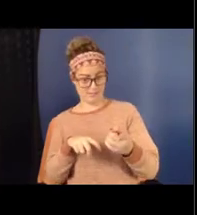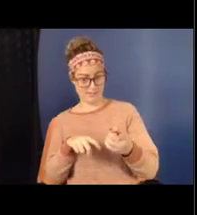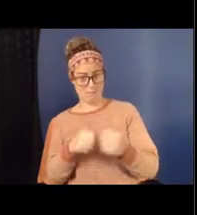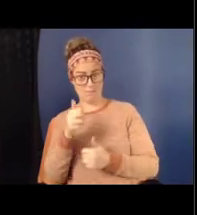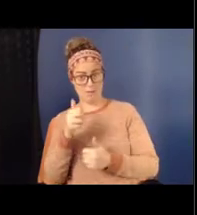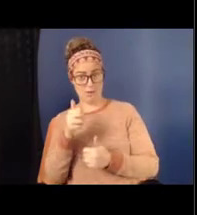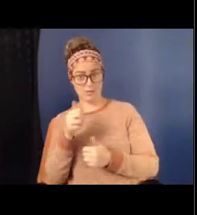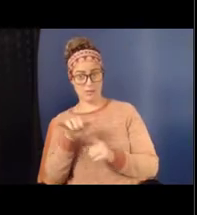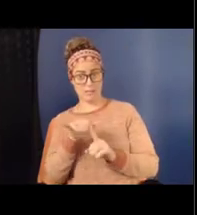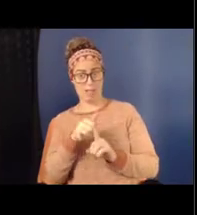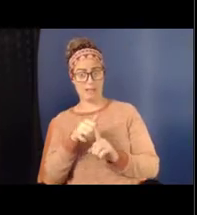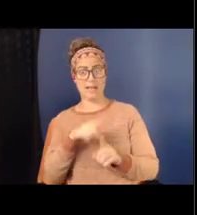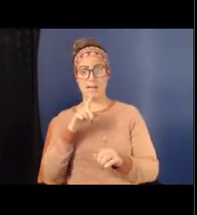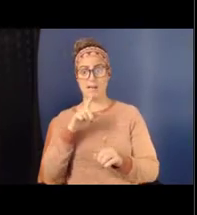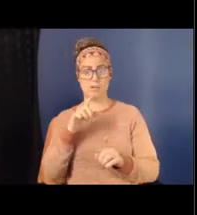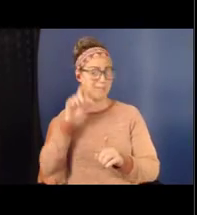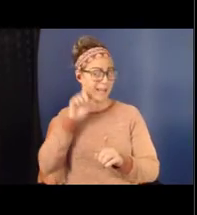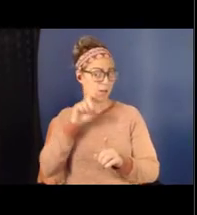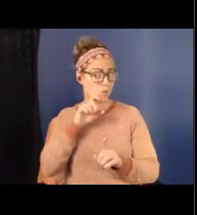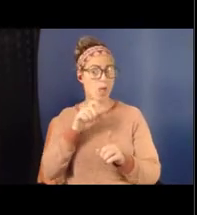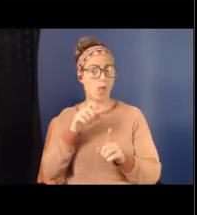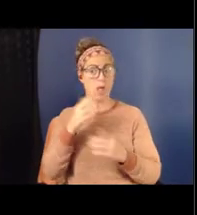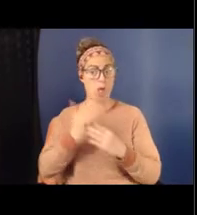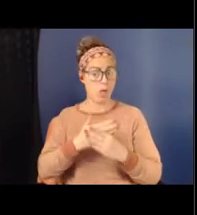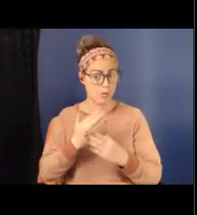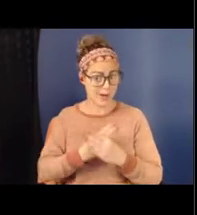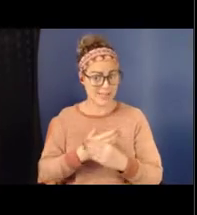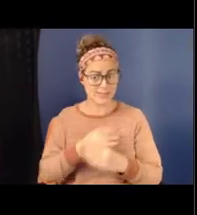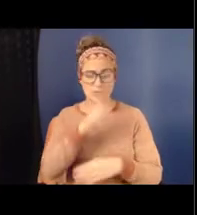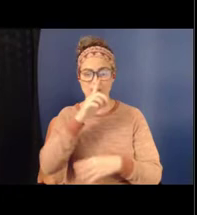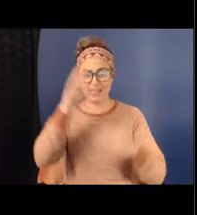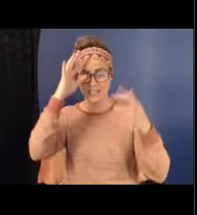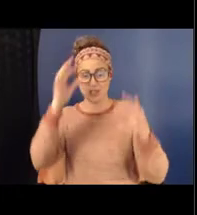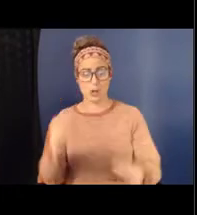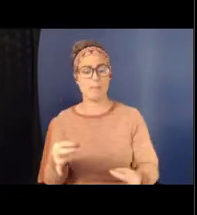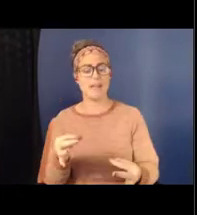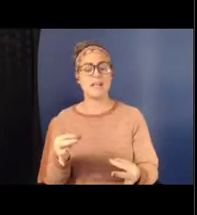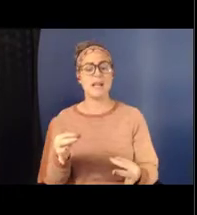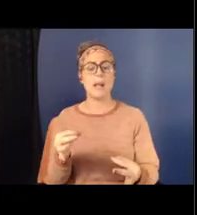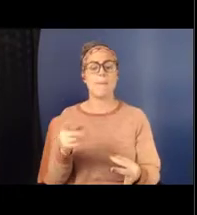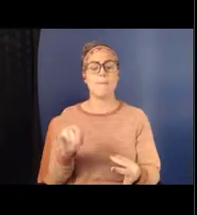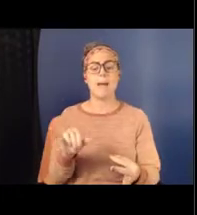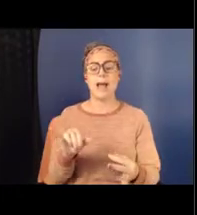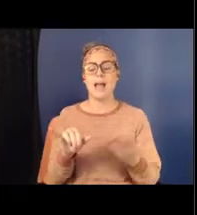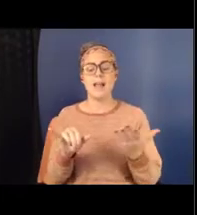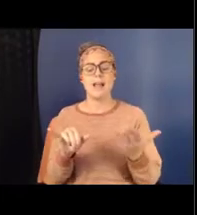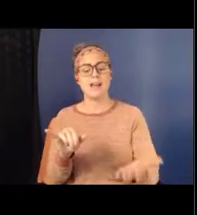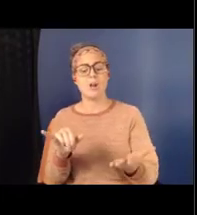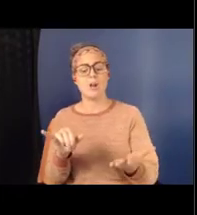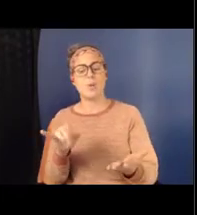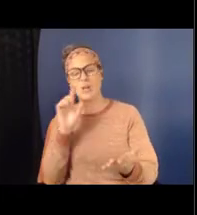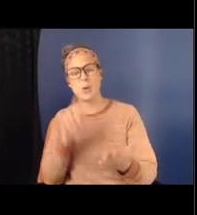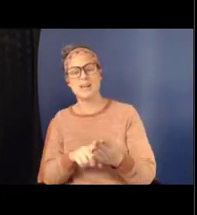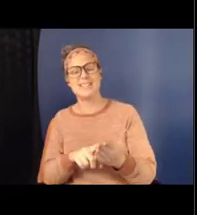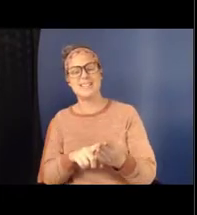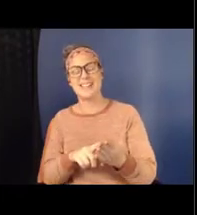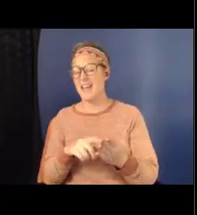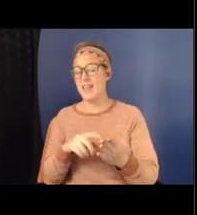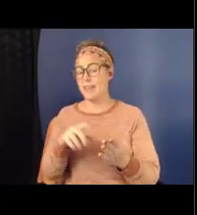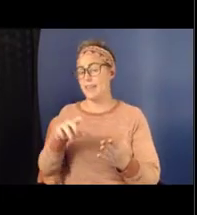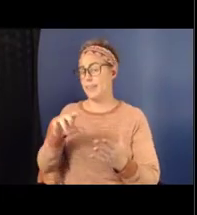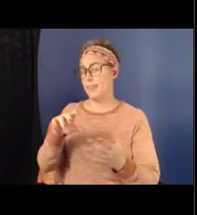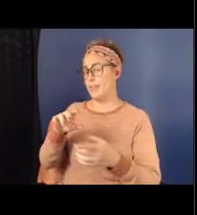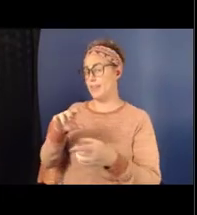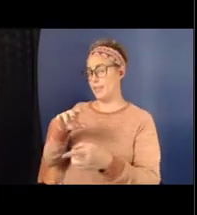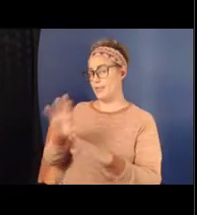is really determined by the complex context that we find children and adolescents situated in. So, there's certainly